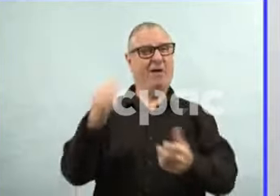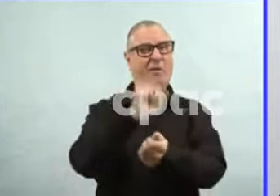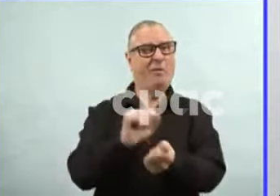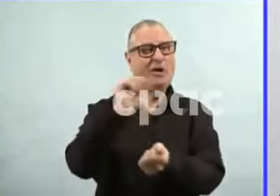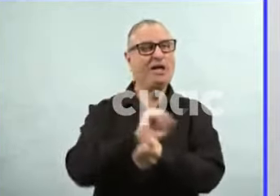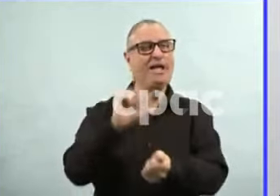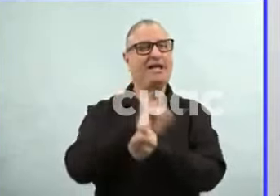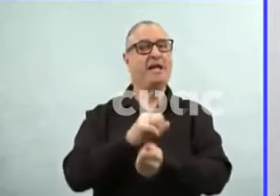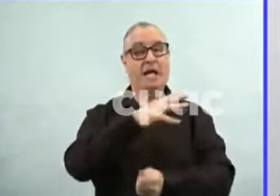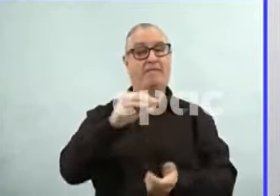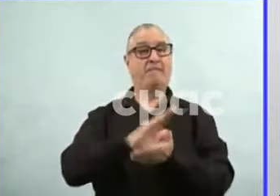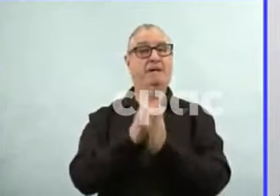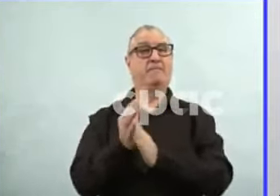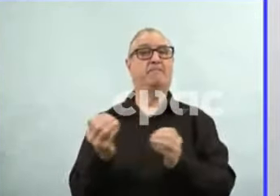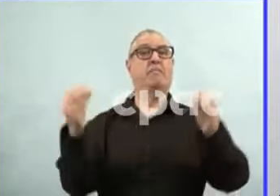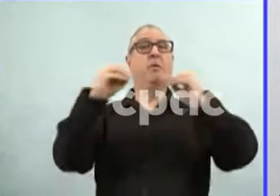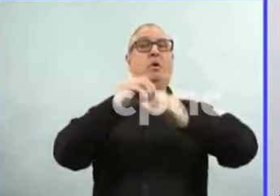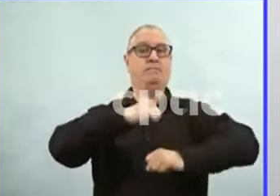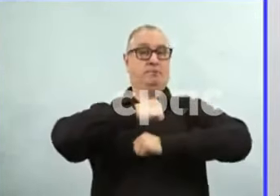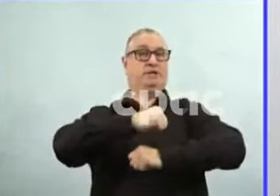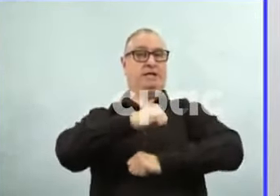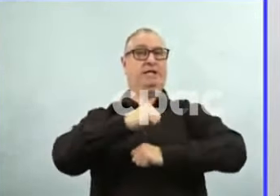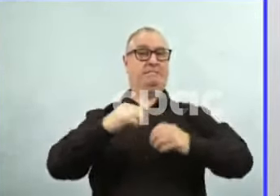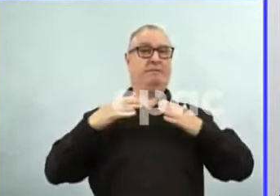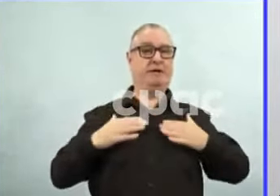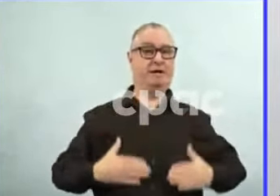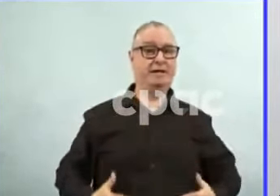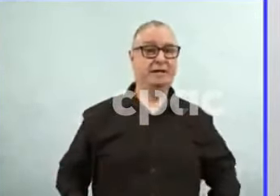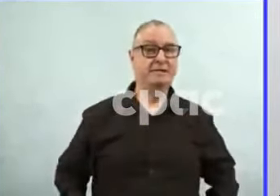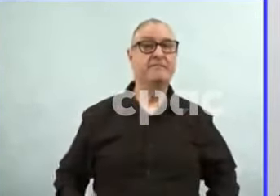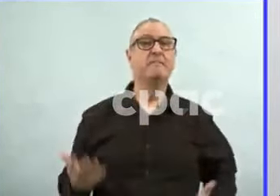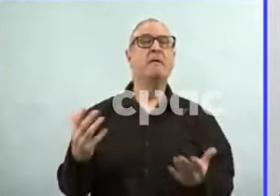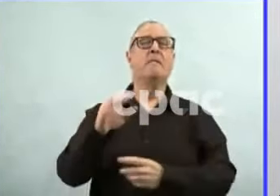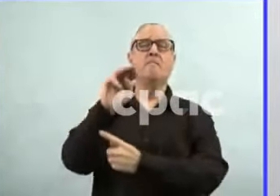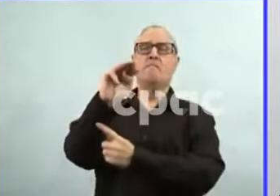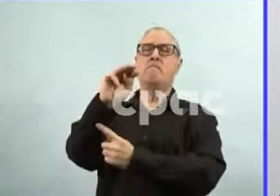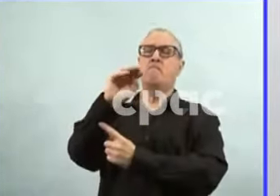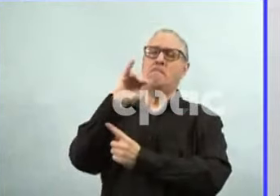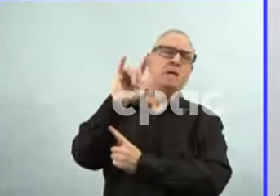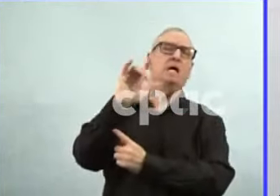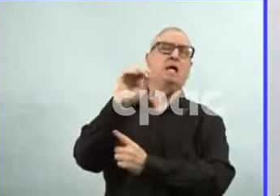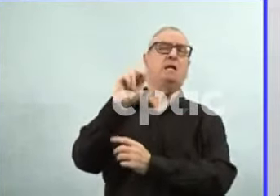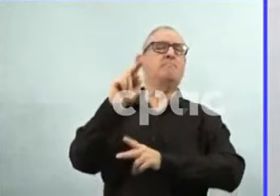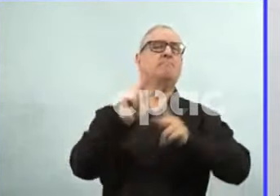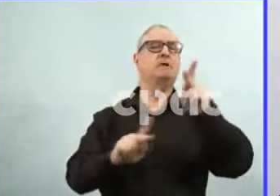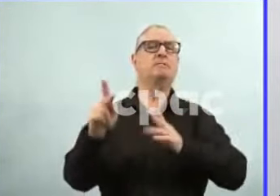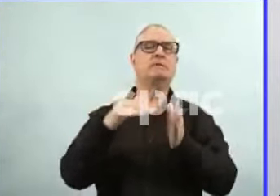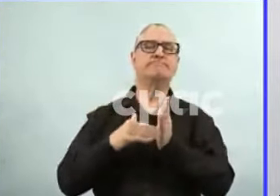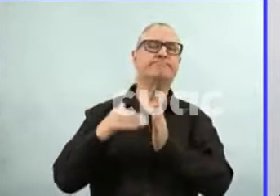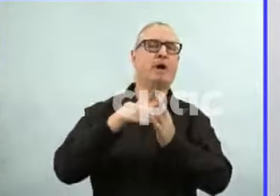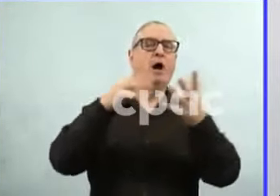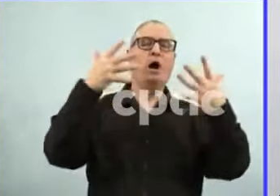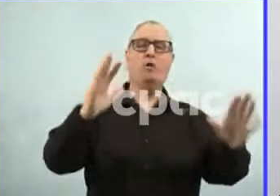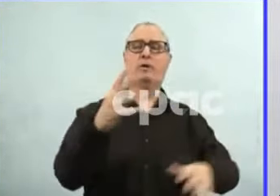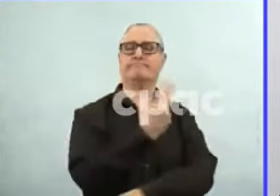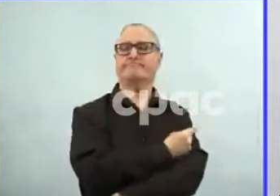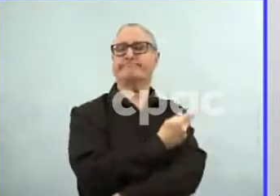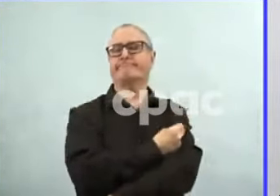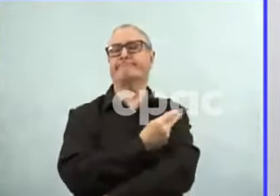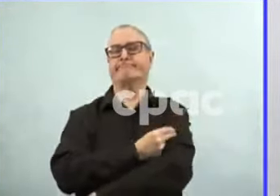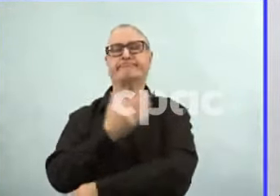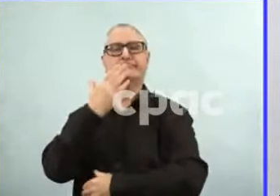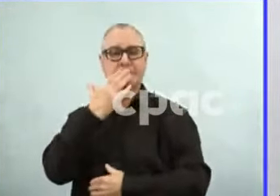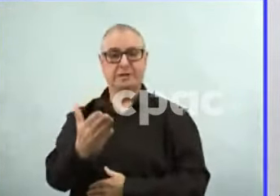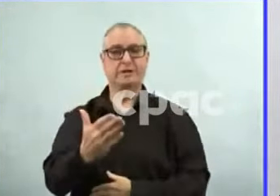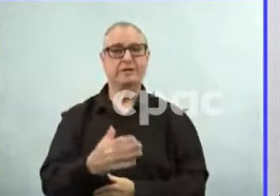Billions of people have received a COVID-19 vaccine. Given the sheer number of vaccines administered to